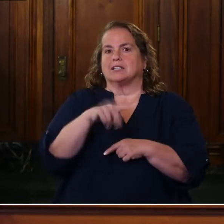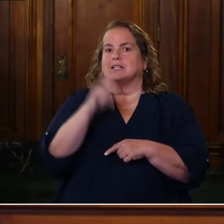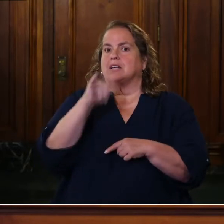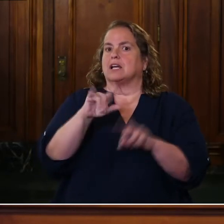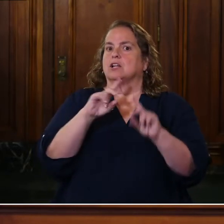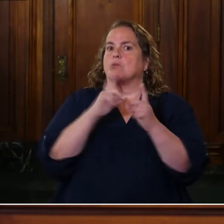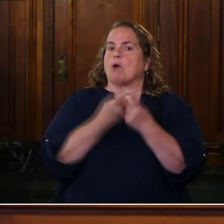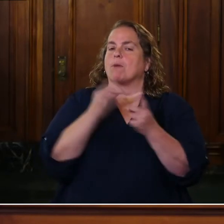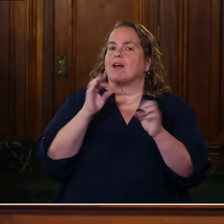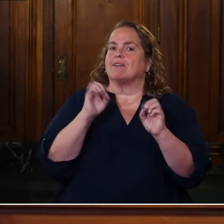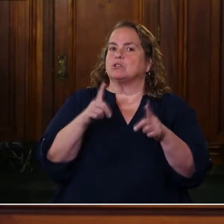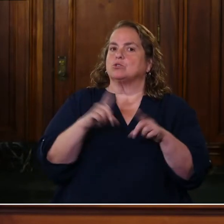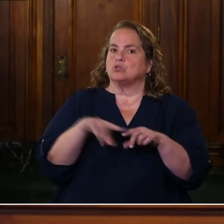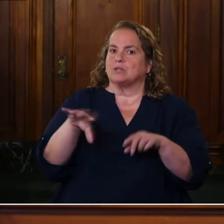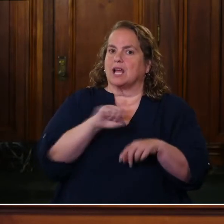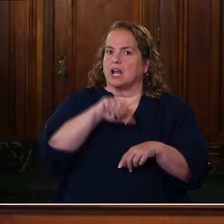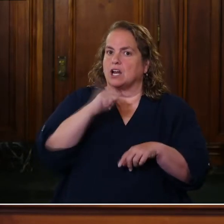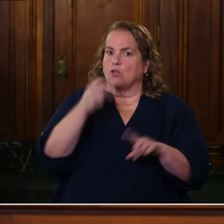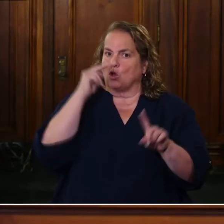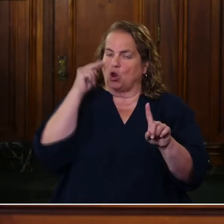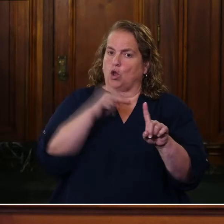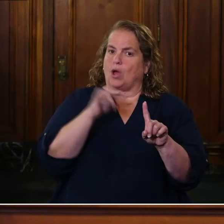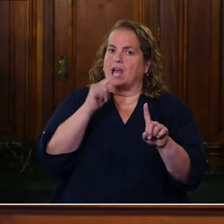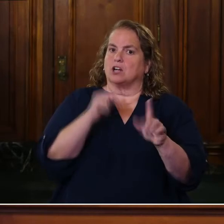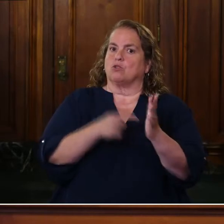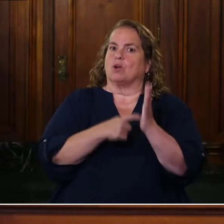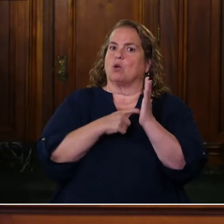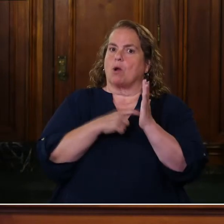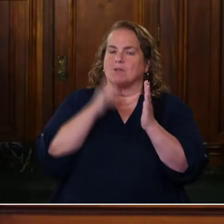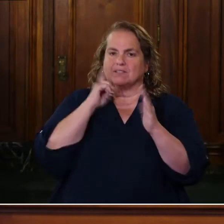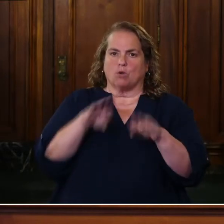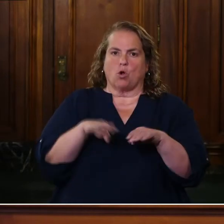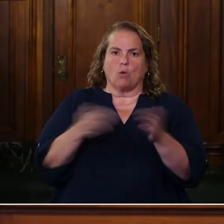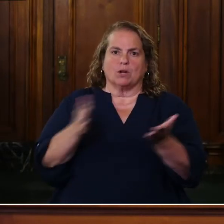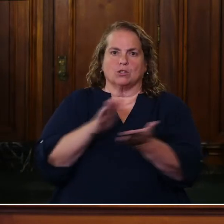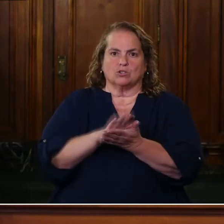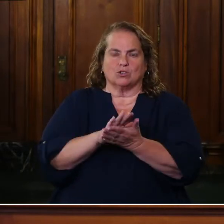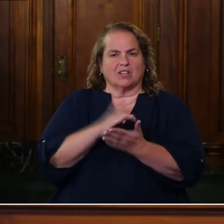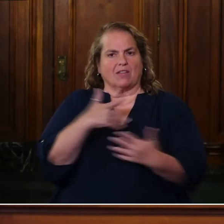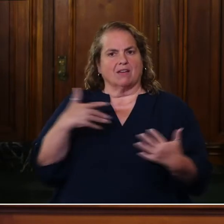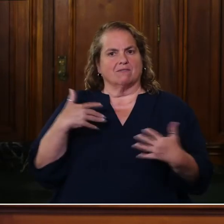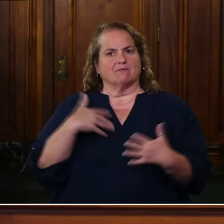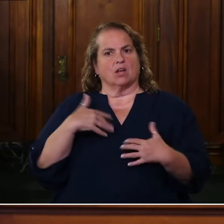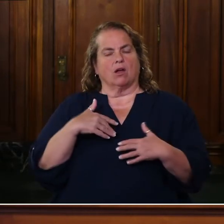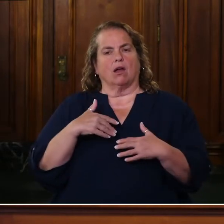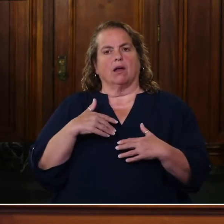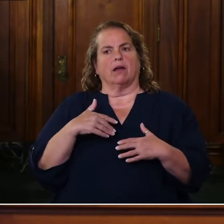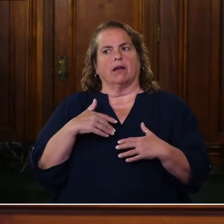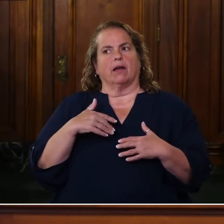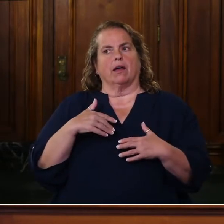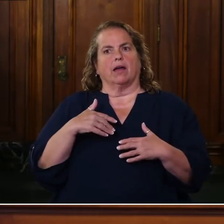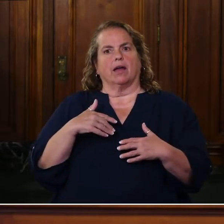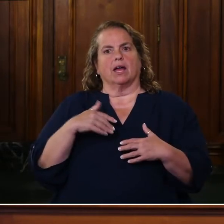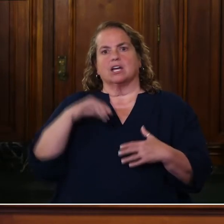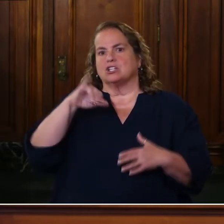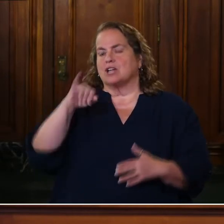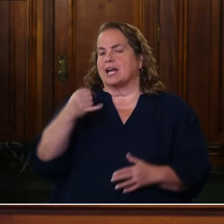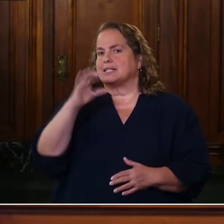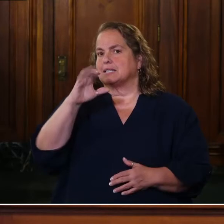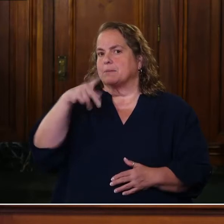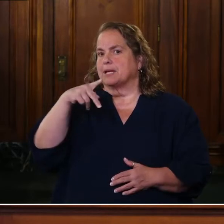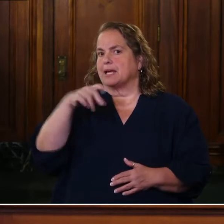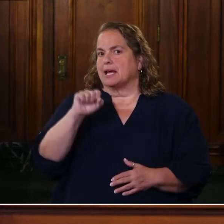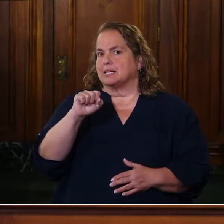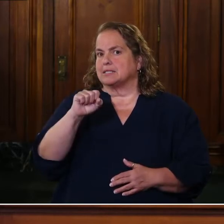Education to take another look at the requirements for opening up. They, they, they, fear, but other things that, that, JCPS, for example,